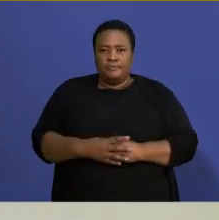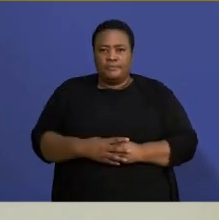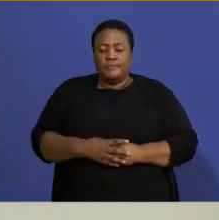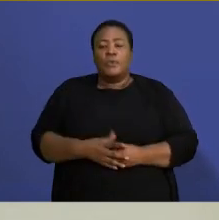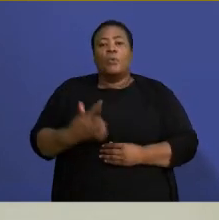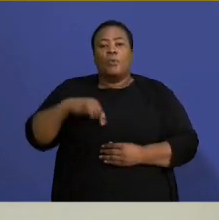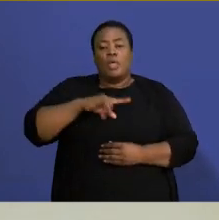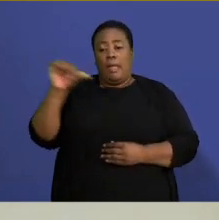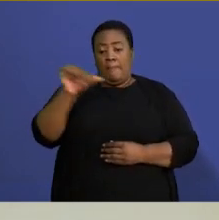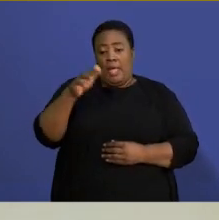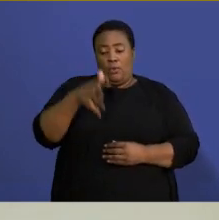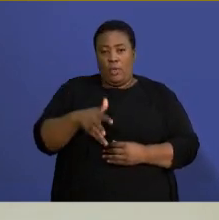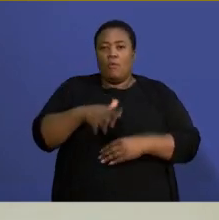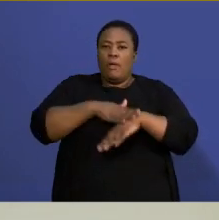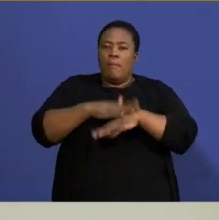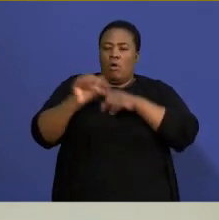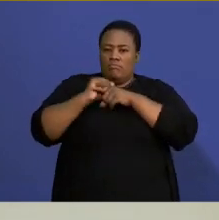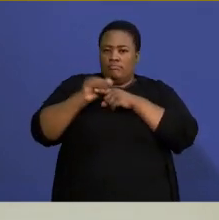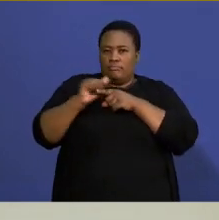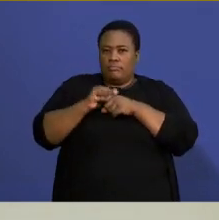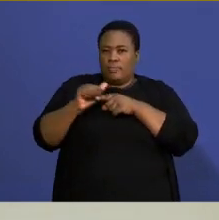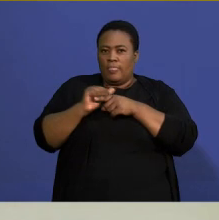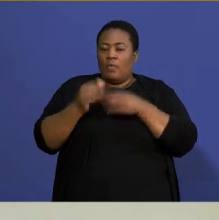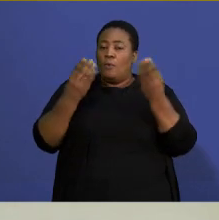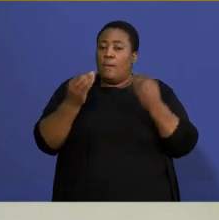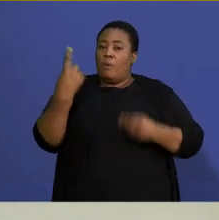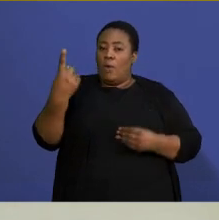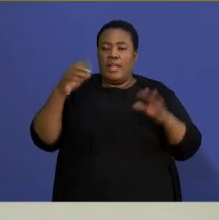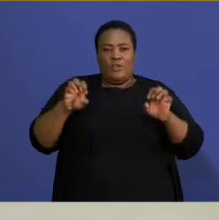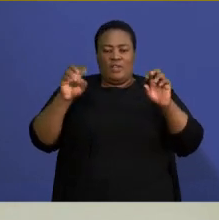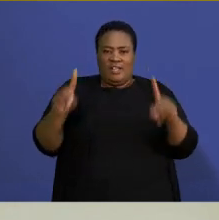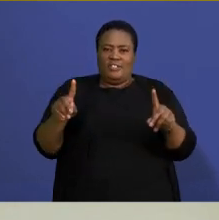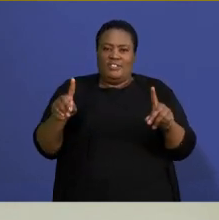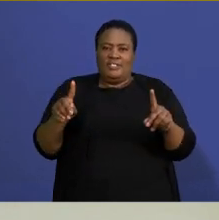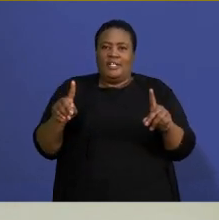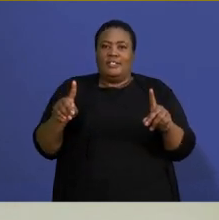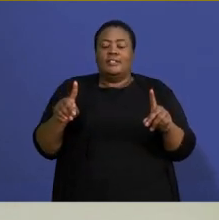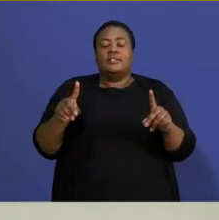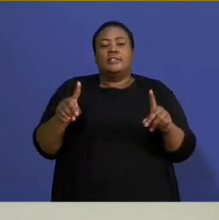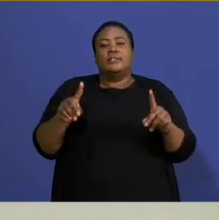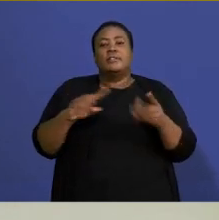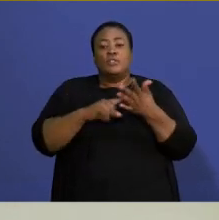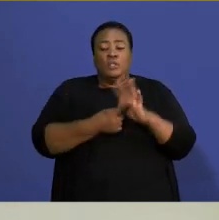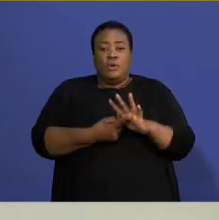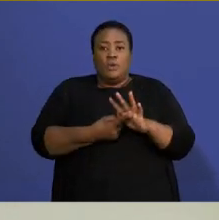be back with more revision on your number one educational channel. So, please check out our schedule on www